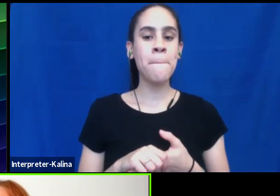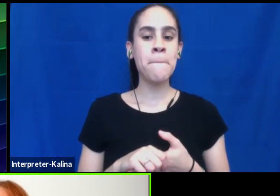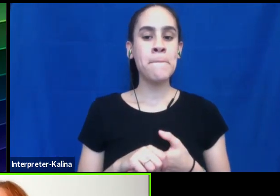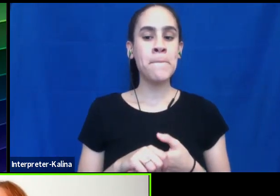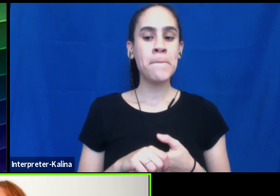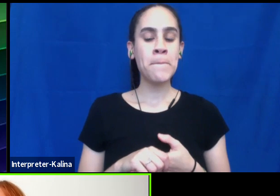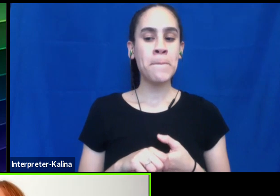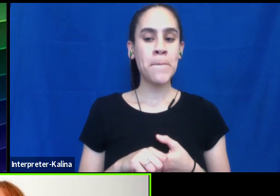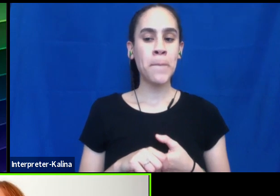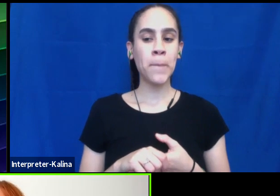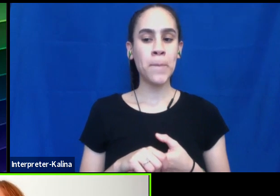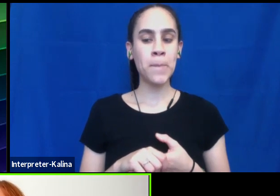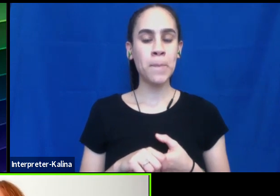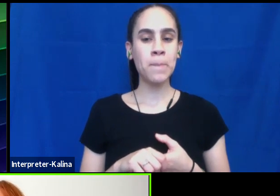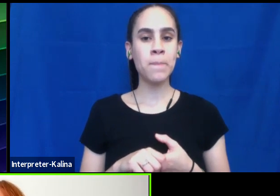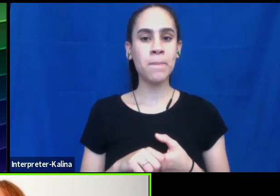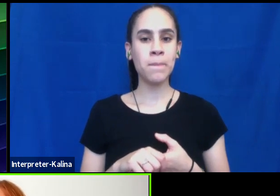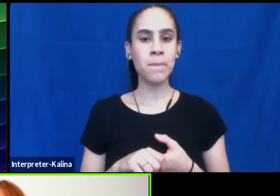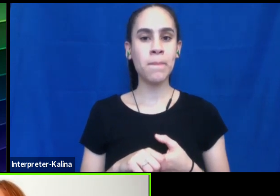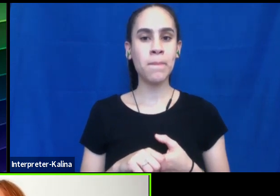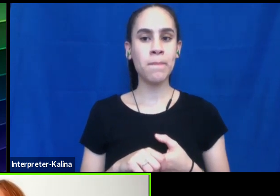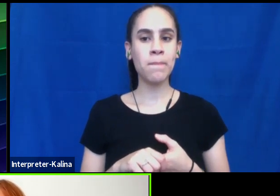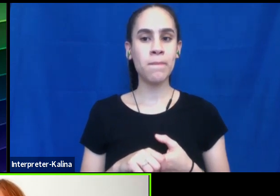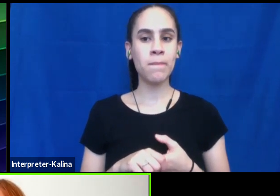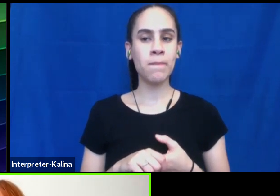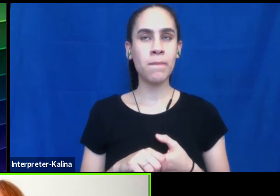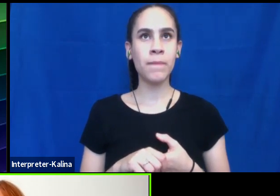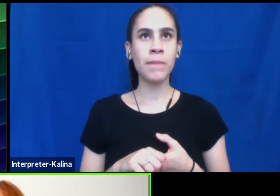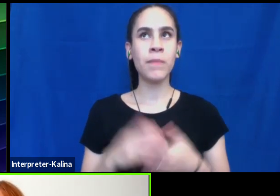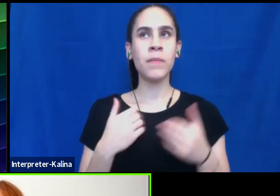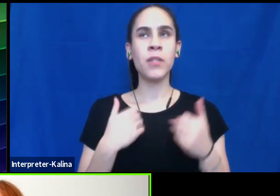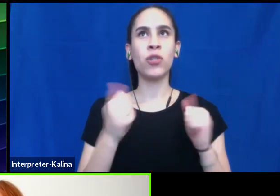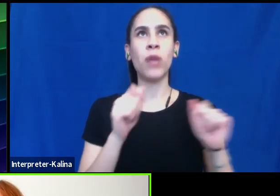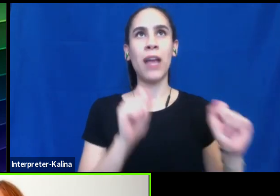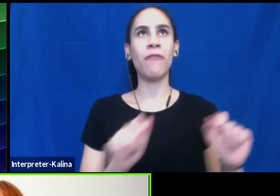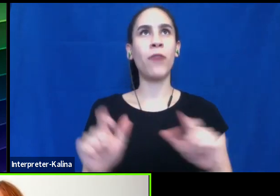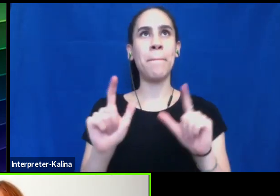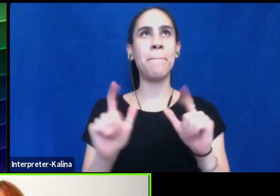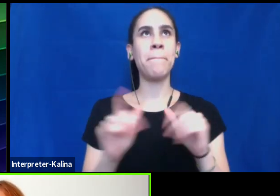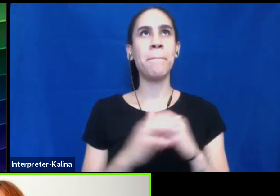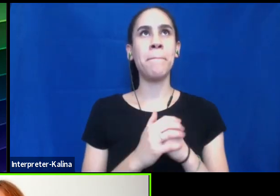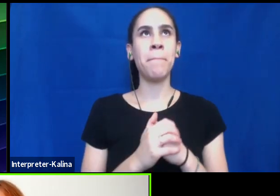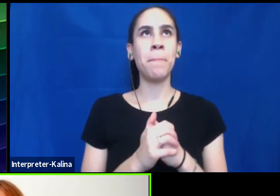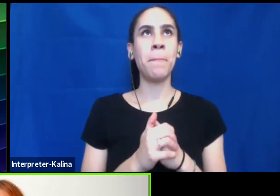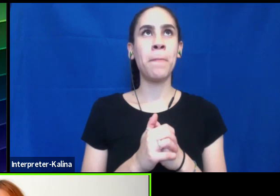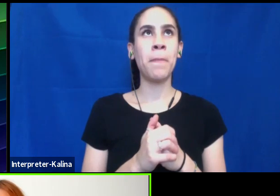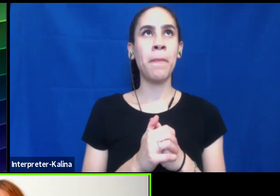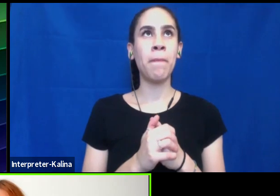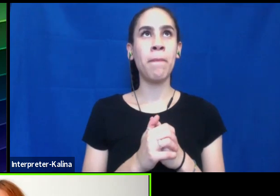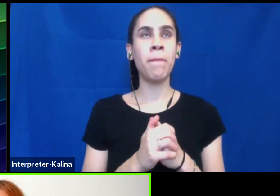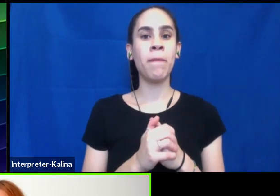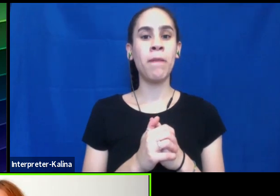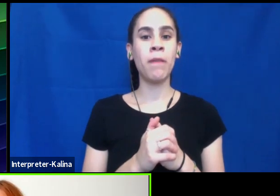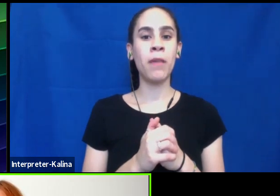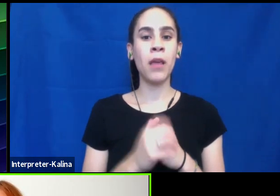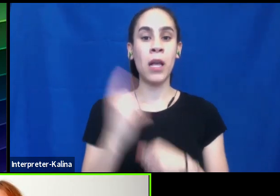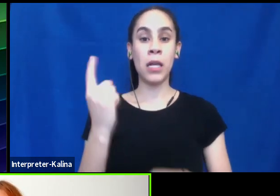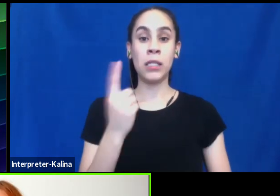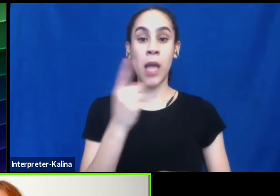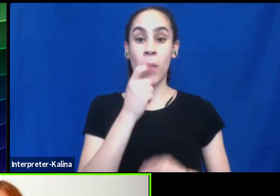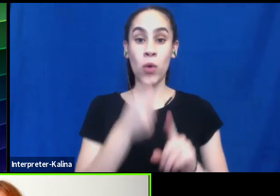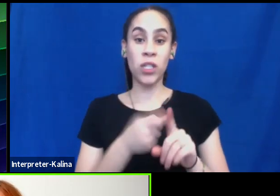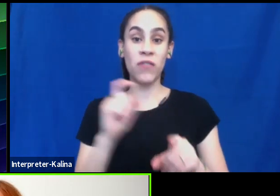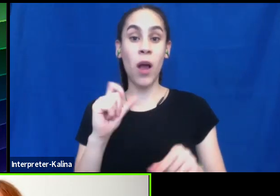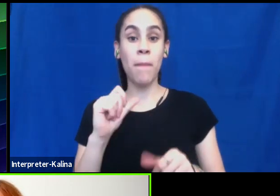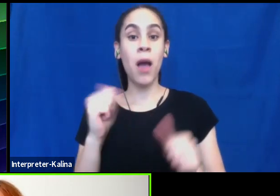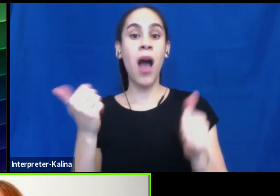and I just want to kind of frame this that being somebody from an underrepresented group and being